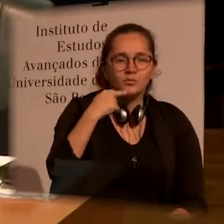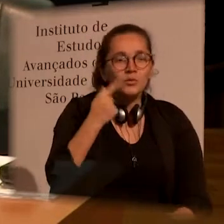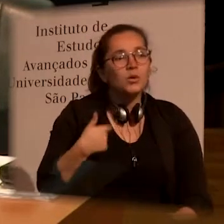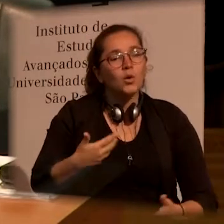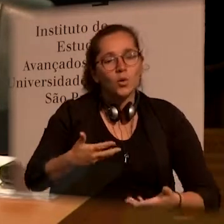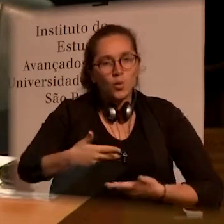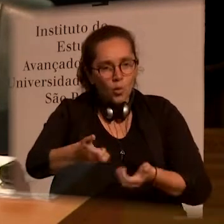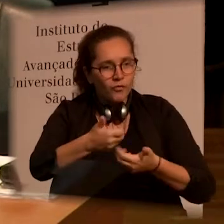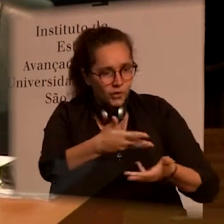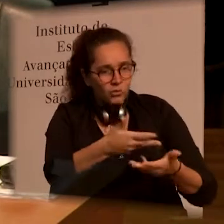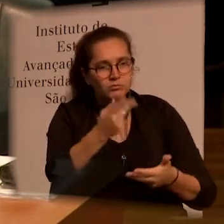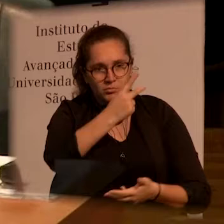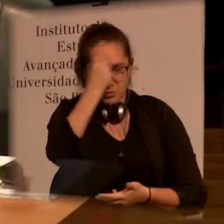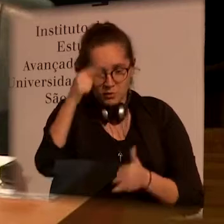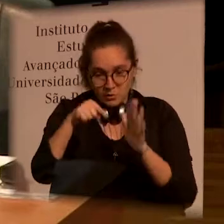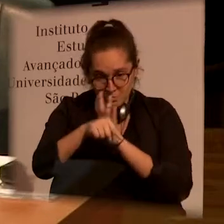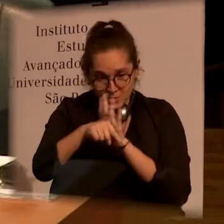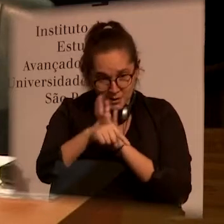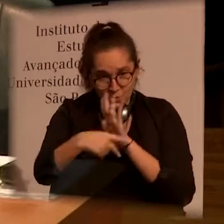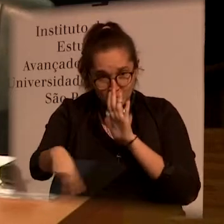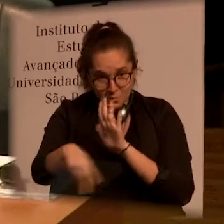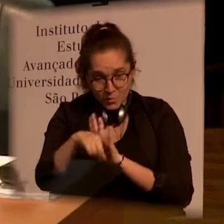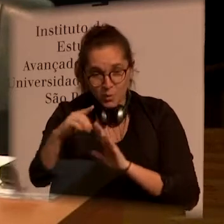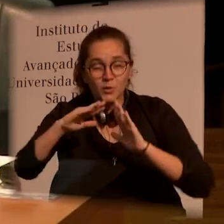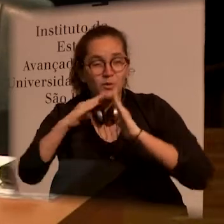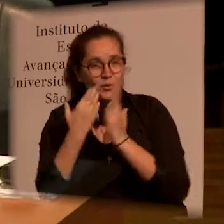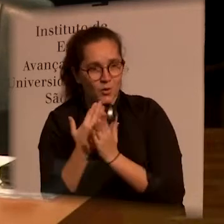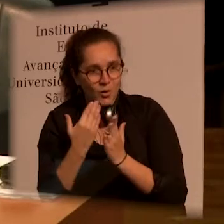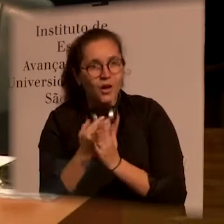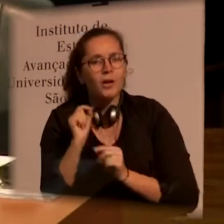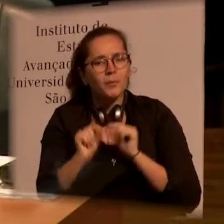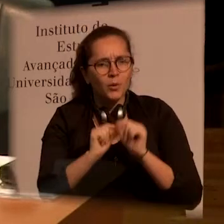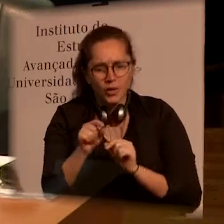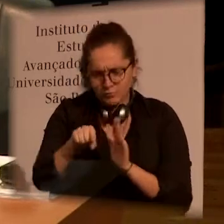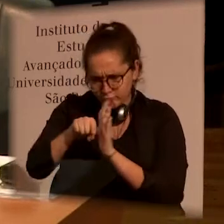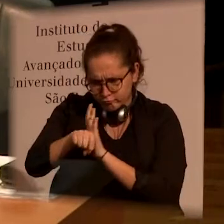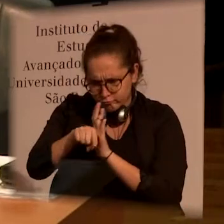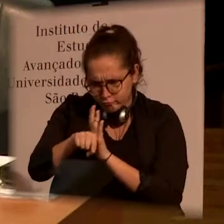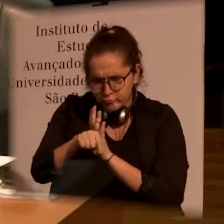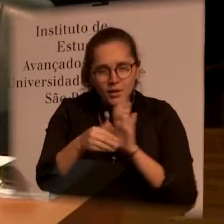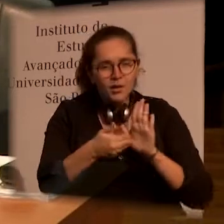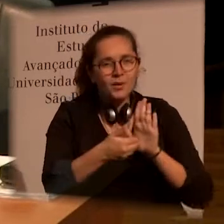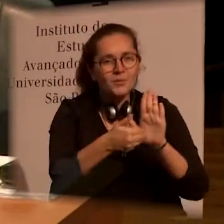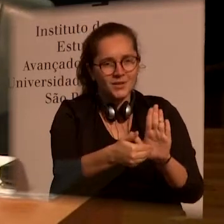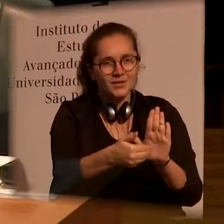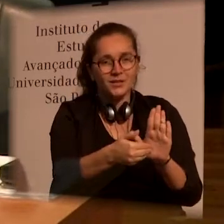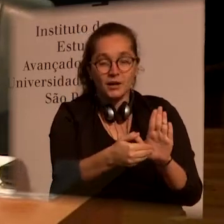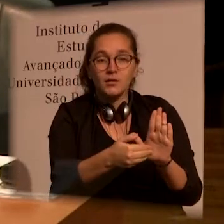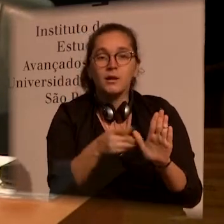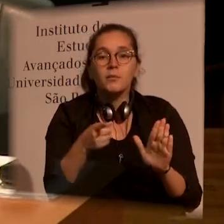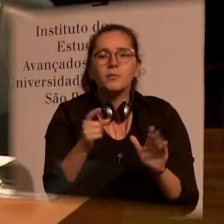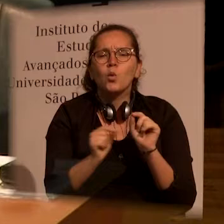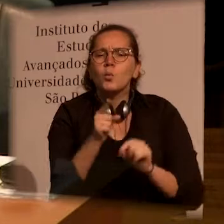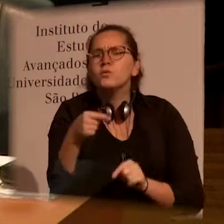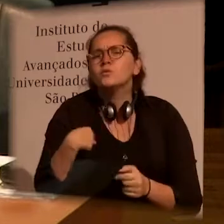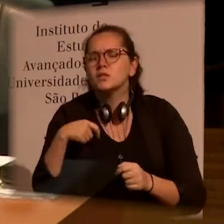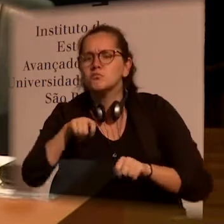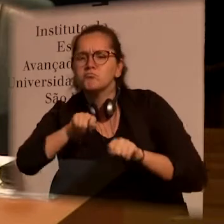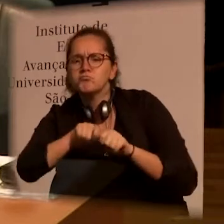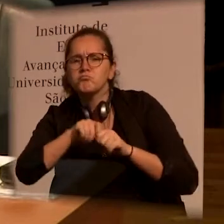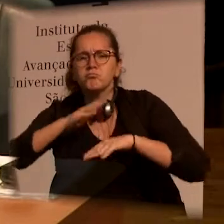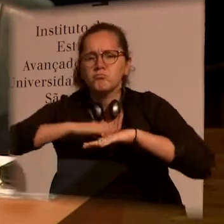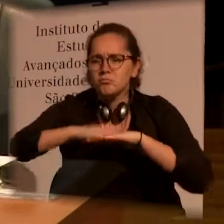And a professor at the School of London invited our team to